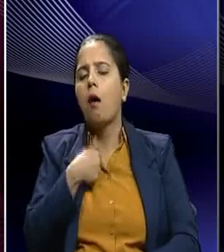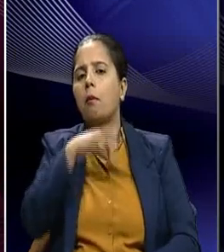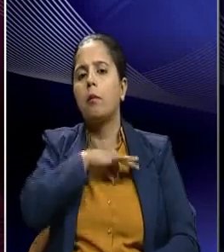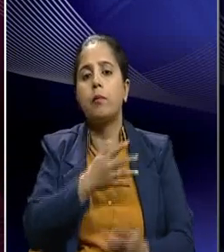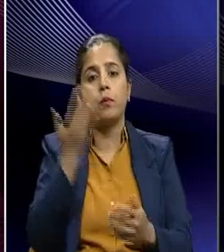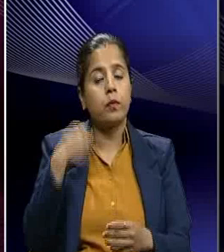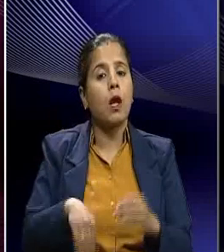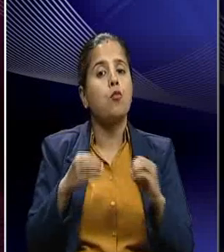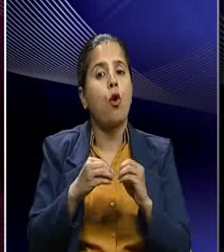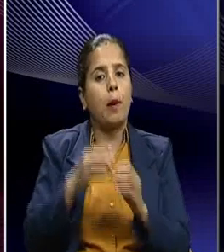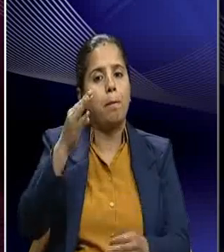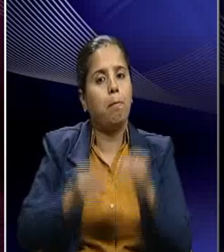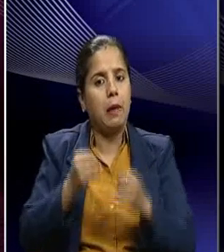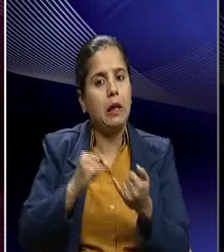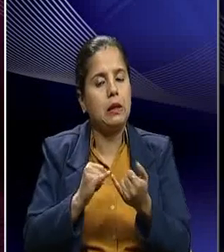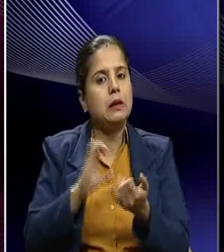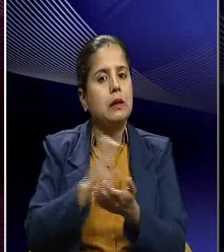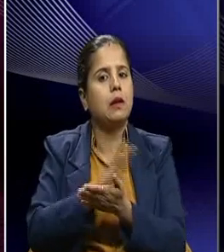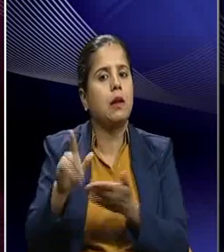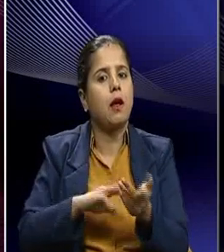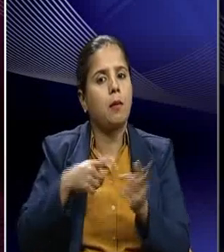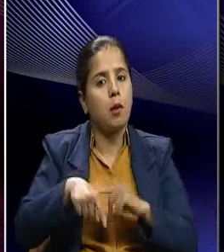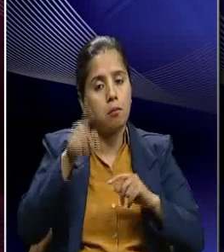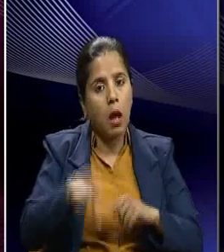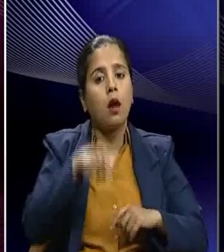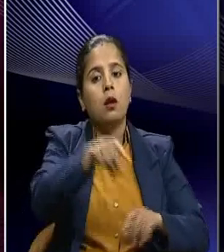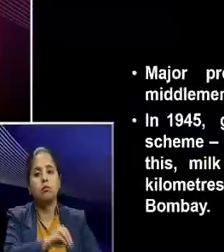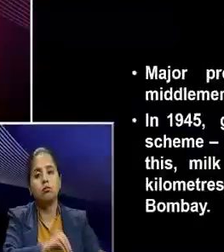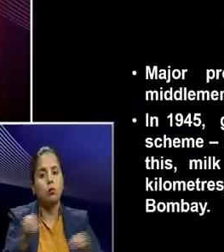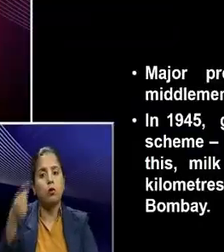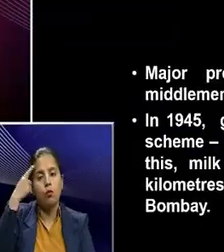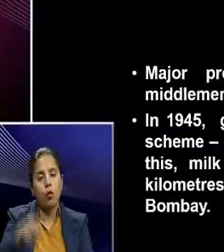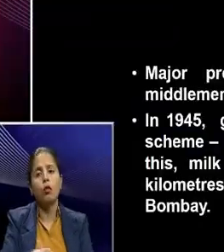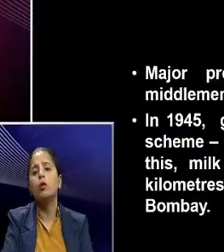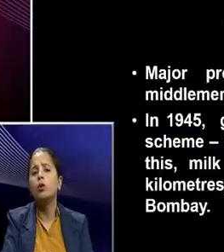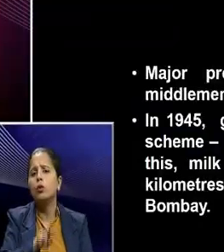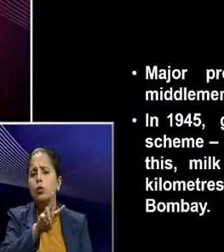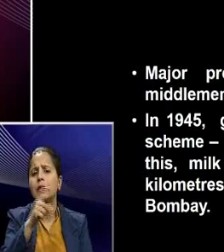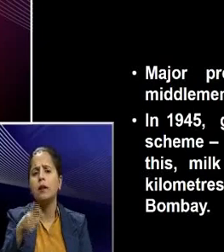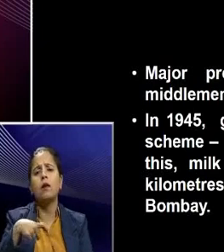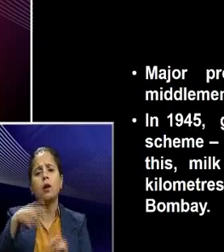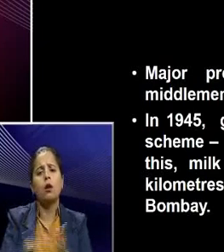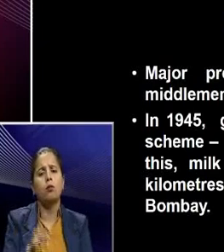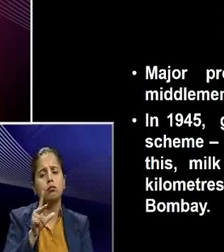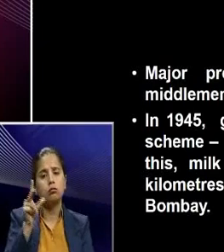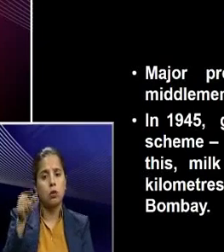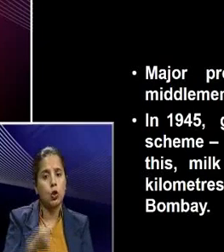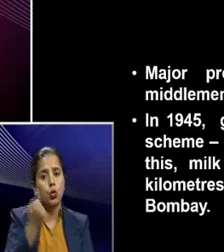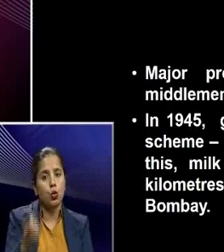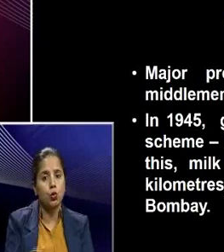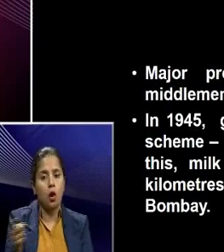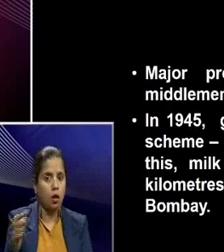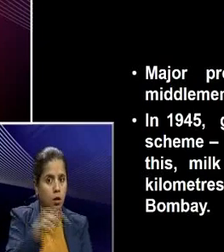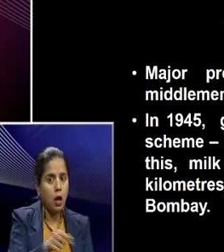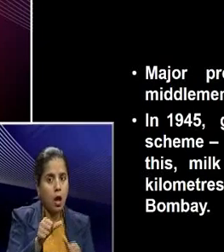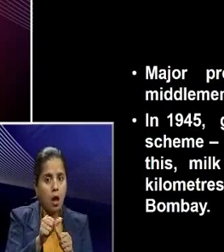called the Bombay milk scheme. For this the milk had to be transported 427 kilometers from Anand Gujarat to Bombay.